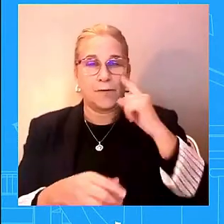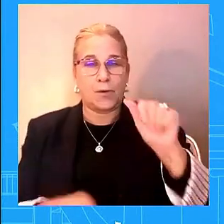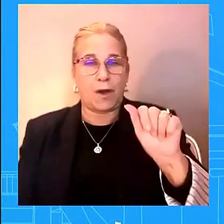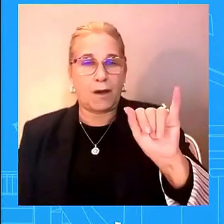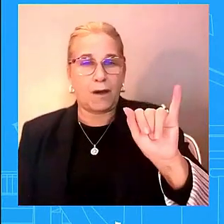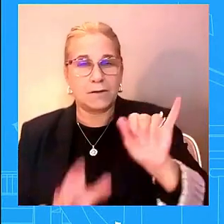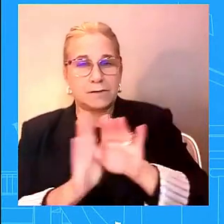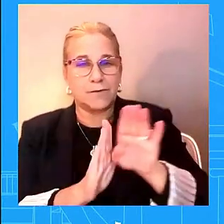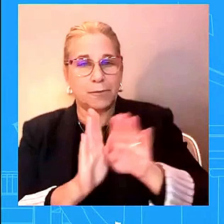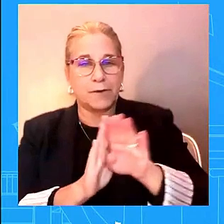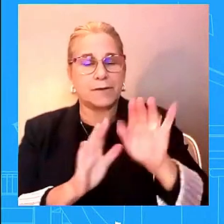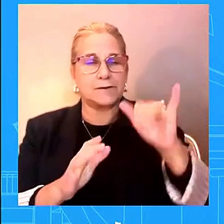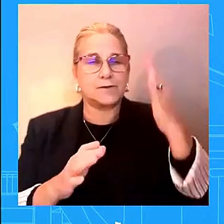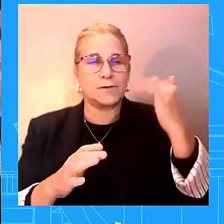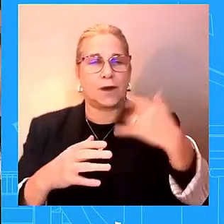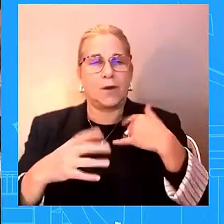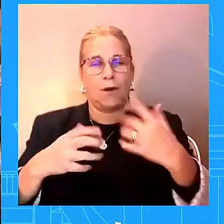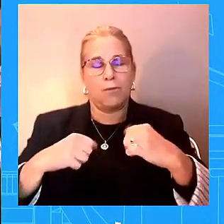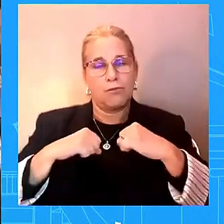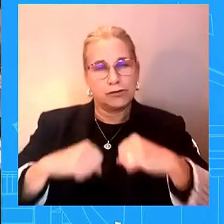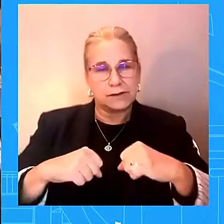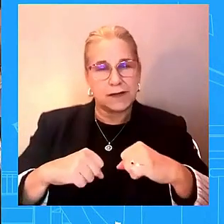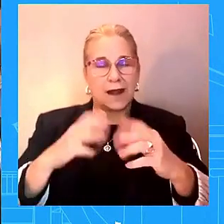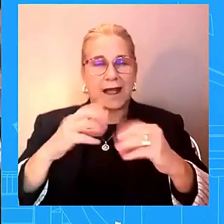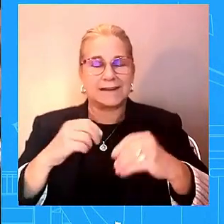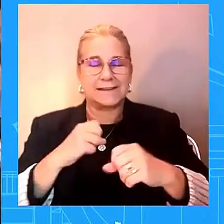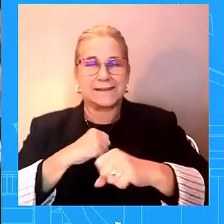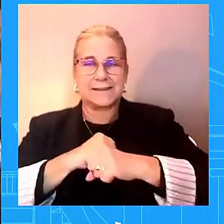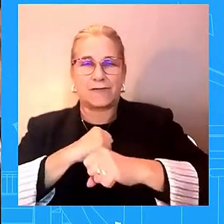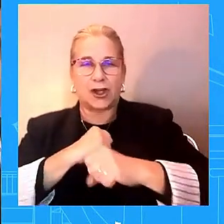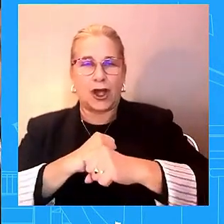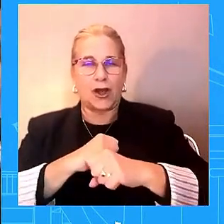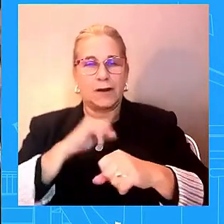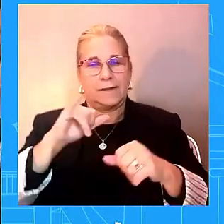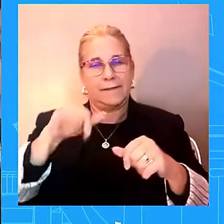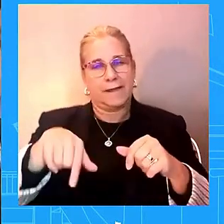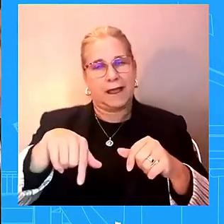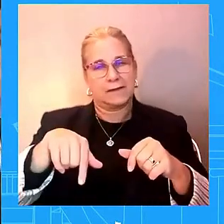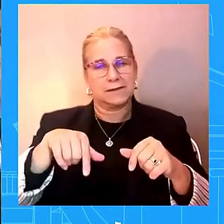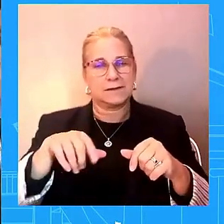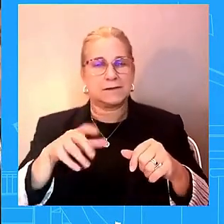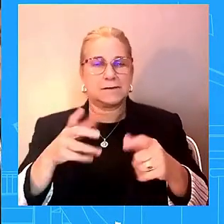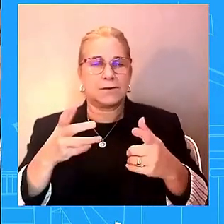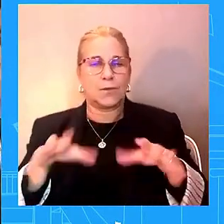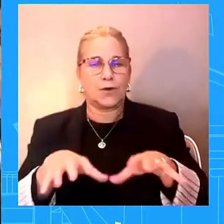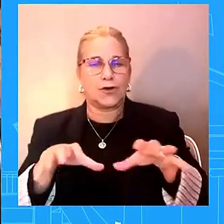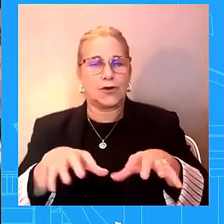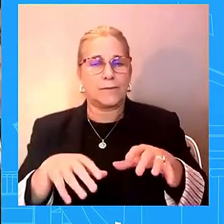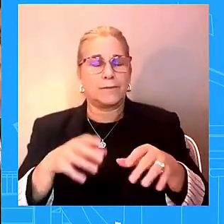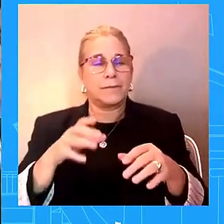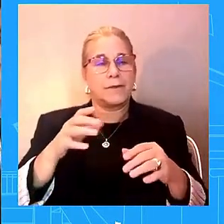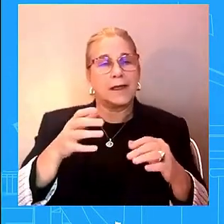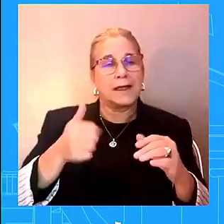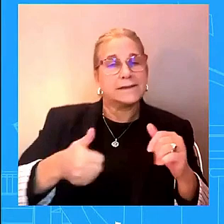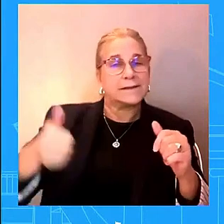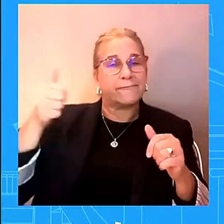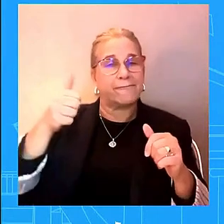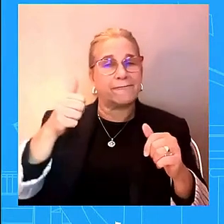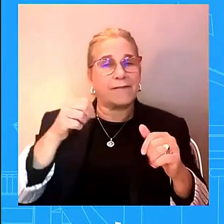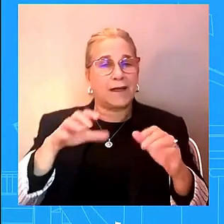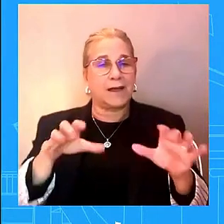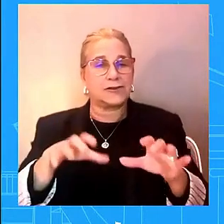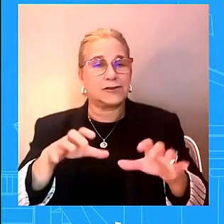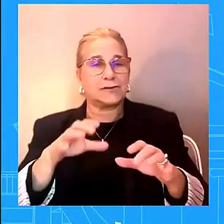executive action on it but the transfer of technology are concerned about through the bricks agreement that the transfer technology will happen so look again we've worked